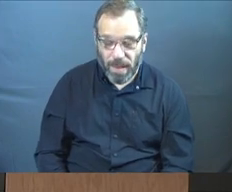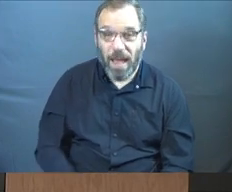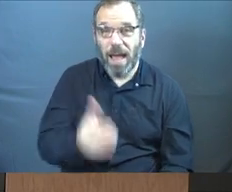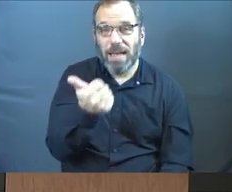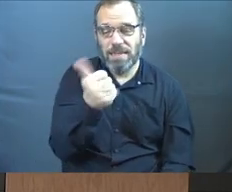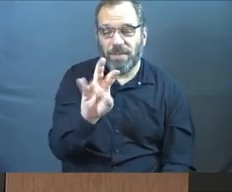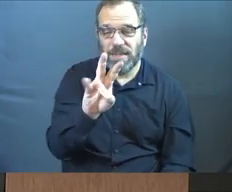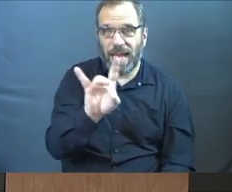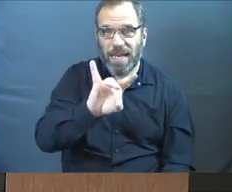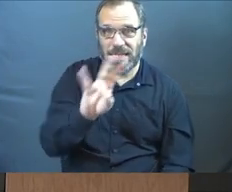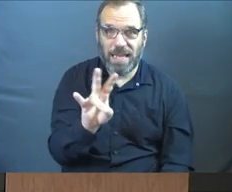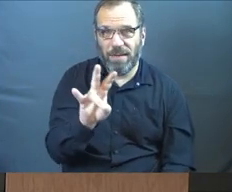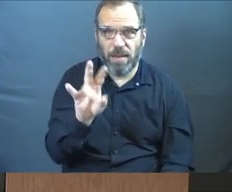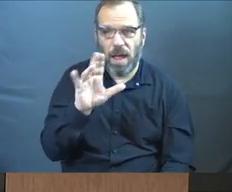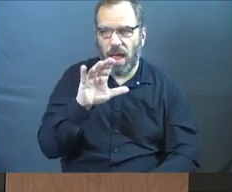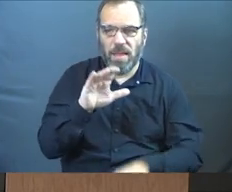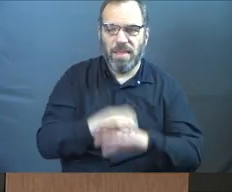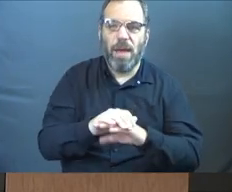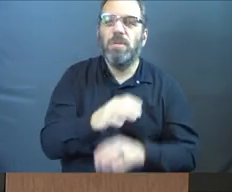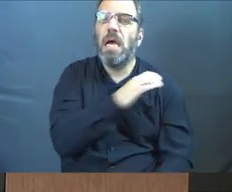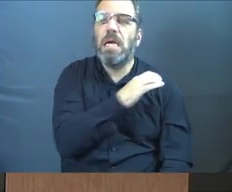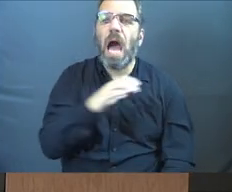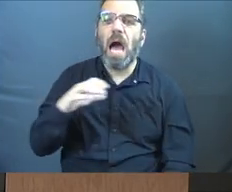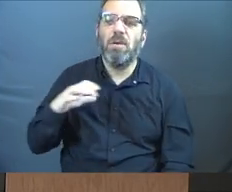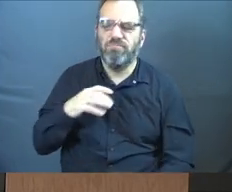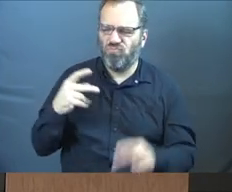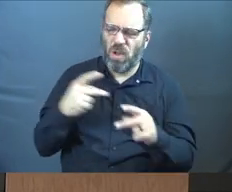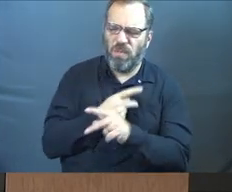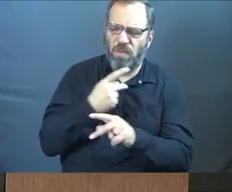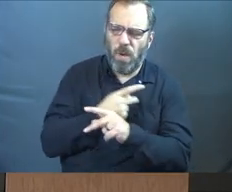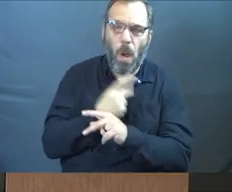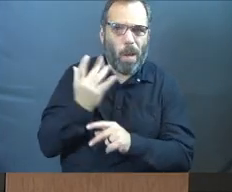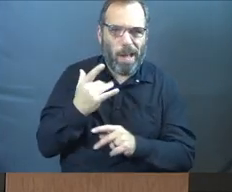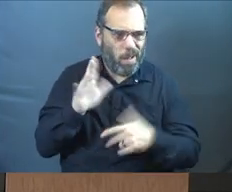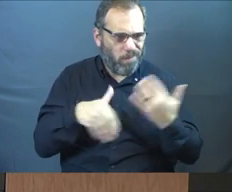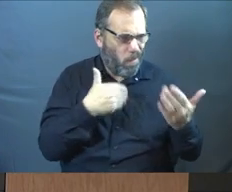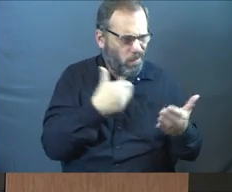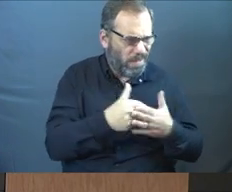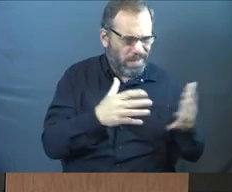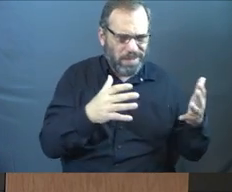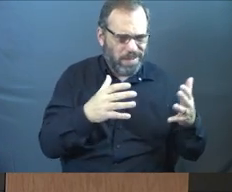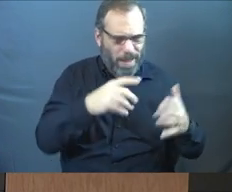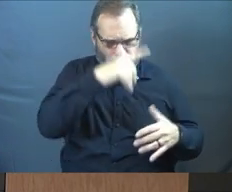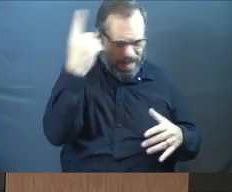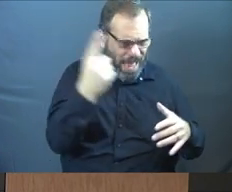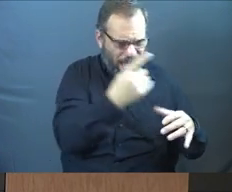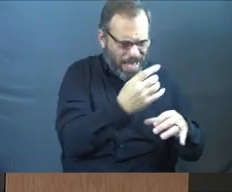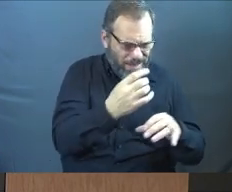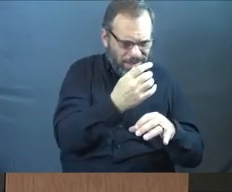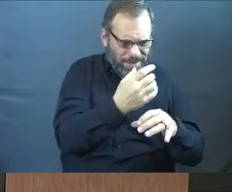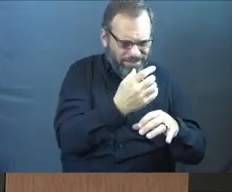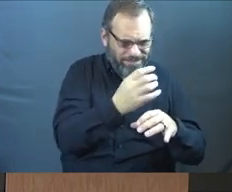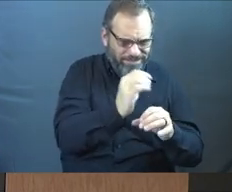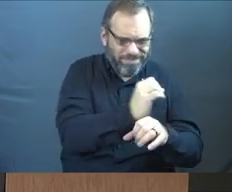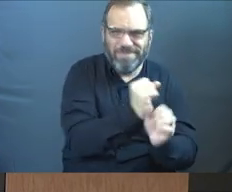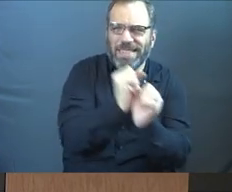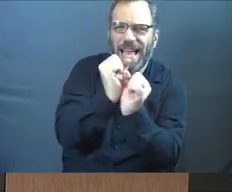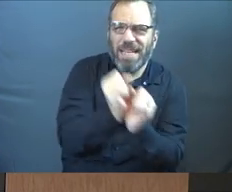In 1787, there was a Continental Congress that was trying to figure out, because we've got all these black slaves in the country.